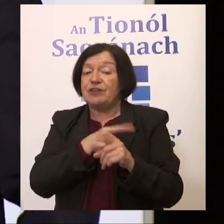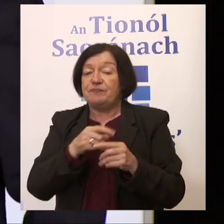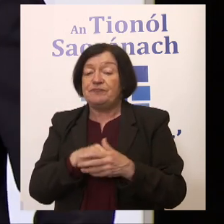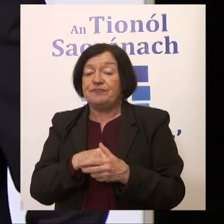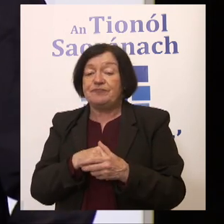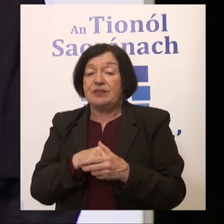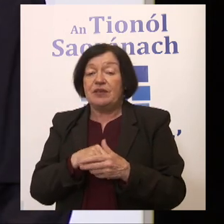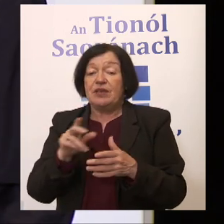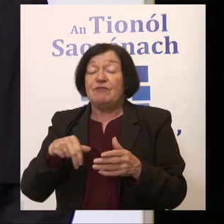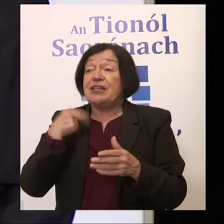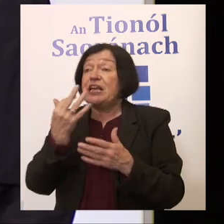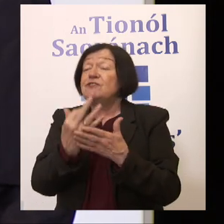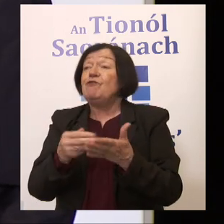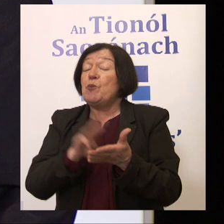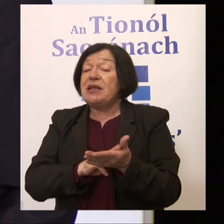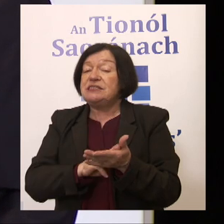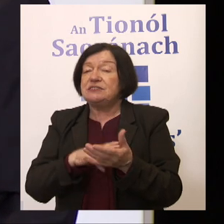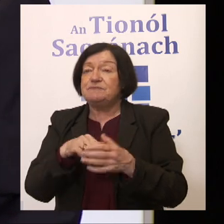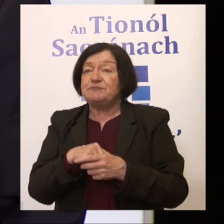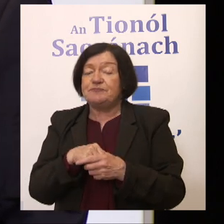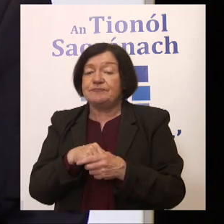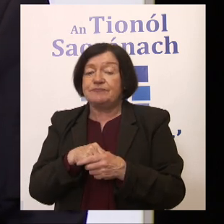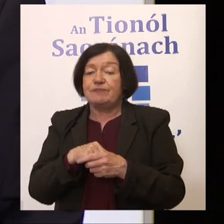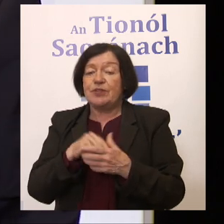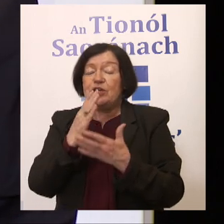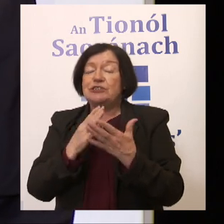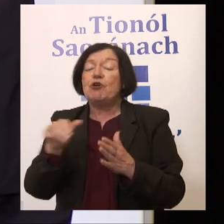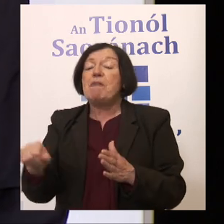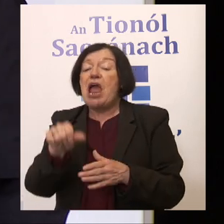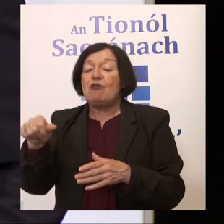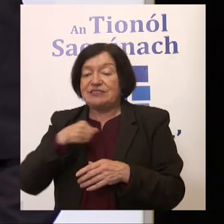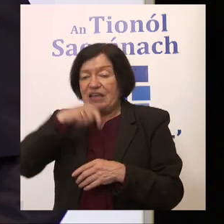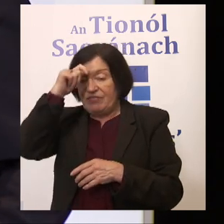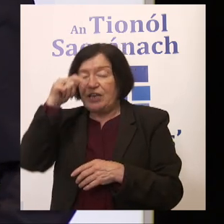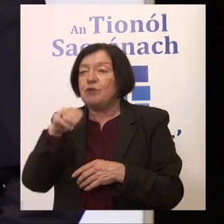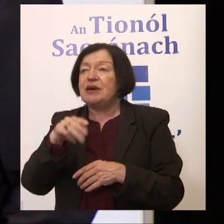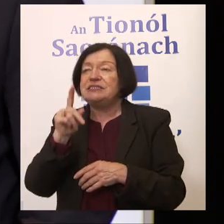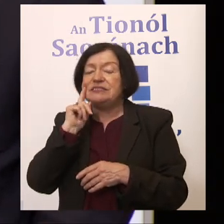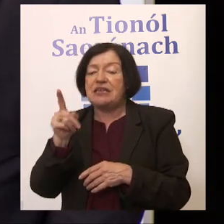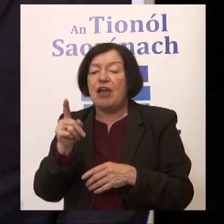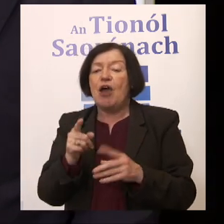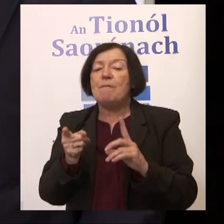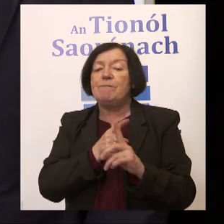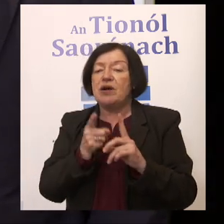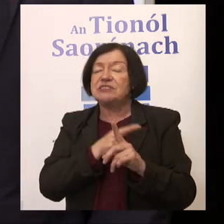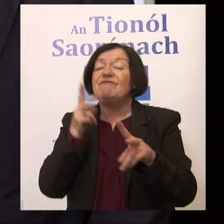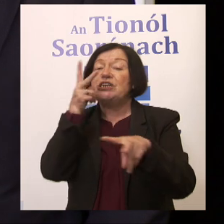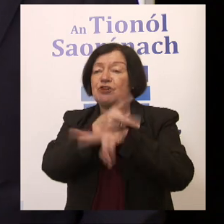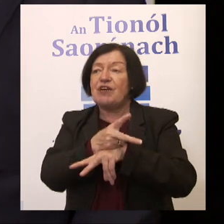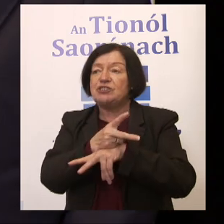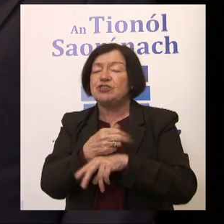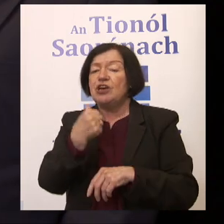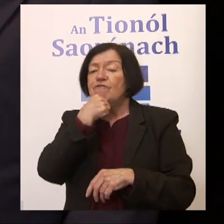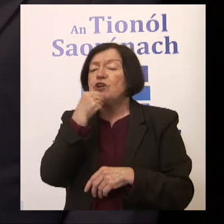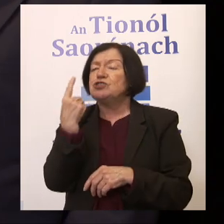I'd like to take for the next few minutes then are some areas where I think you might see a positive intervention, or you might see an intervention. The